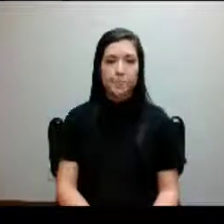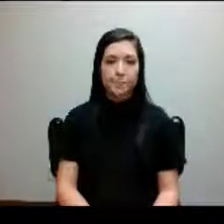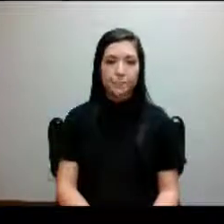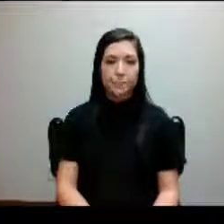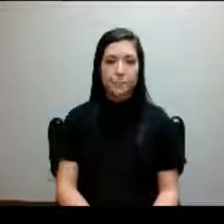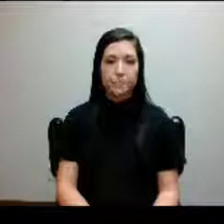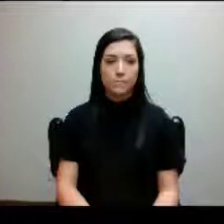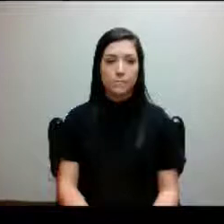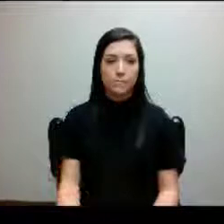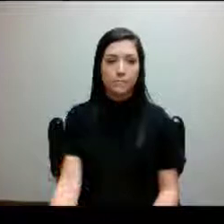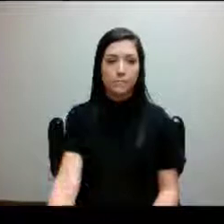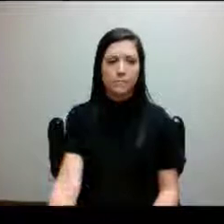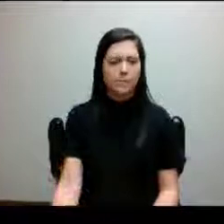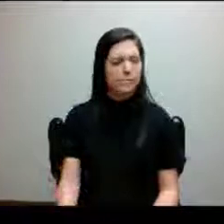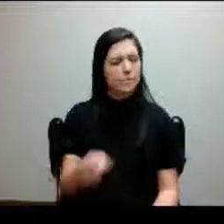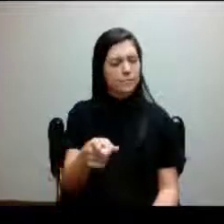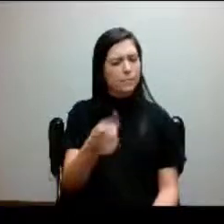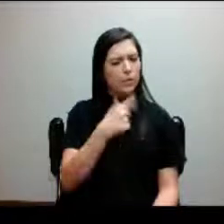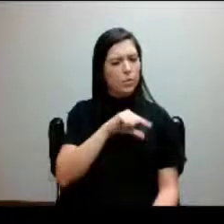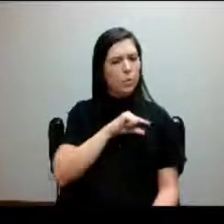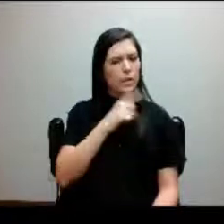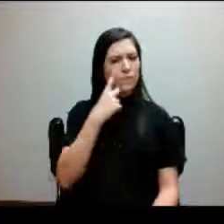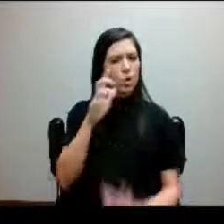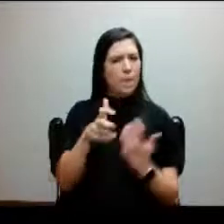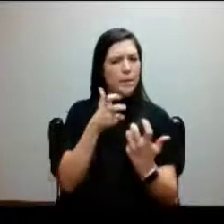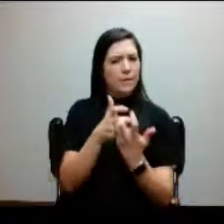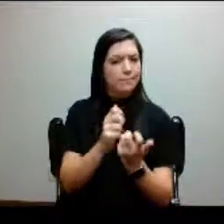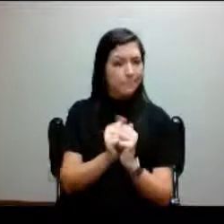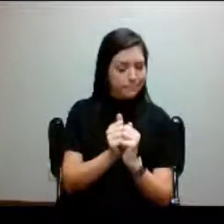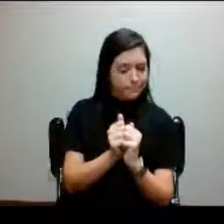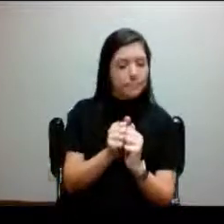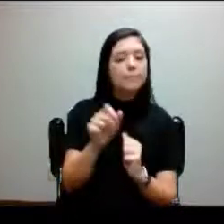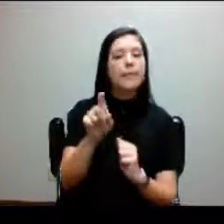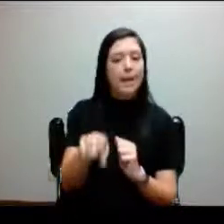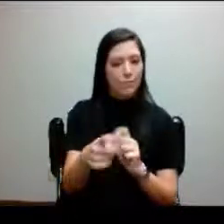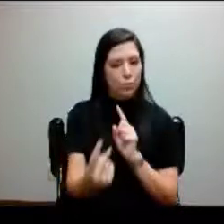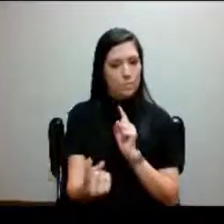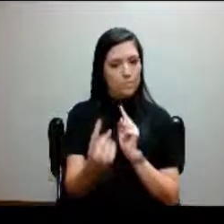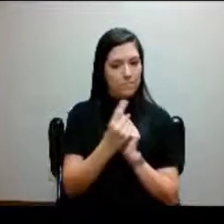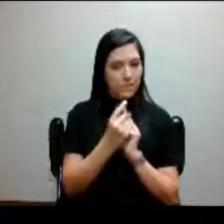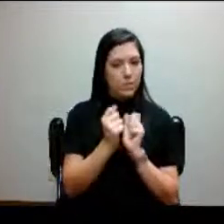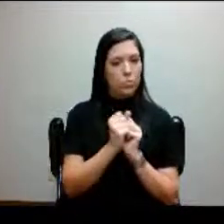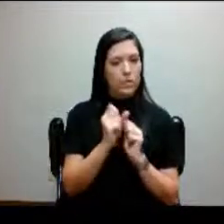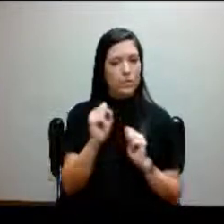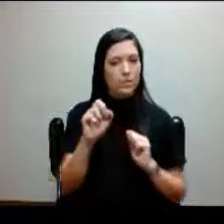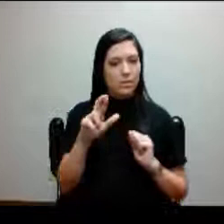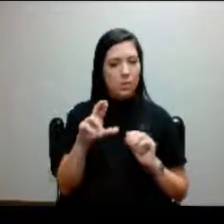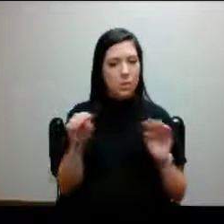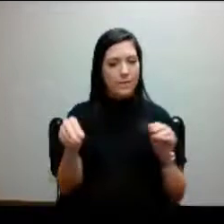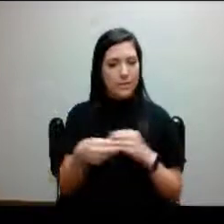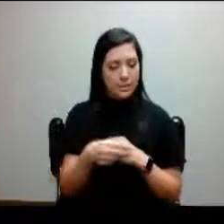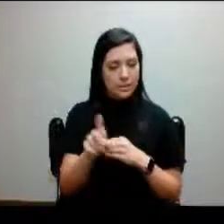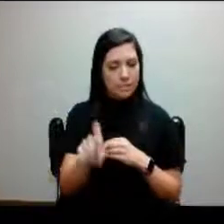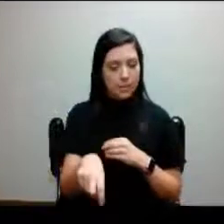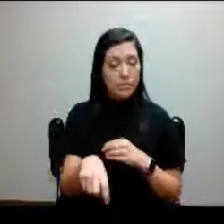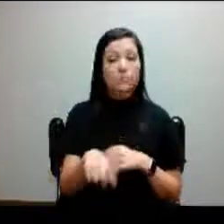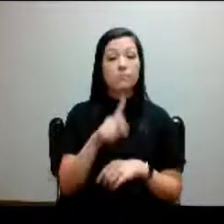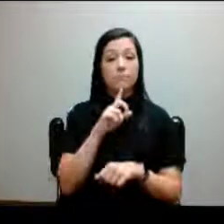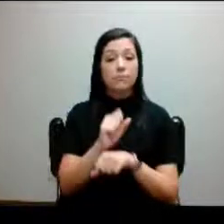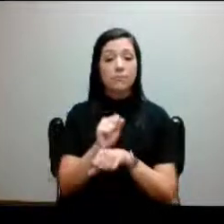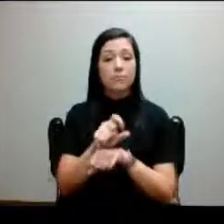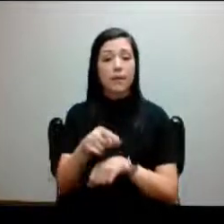So, how does the student qualify? As I mentioned, they have to meet with the SAR office and they actually have to bring us